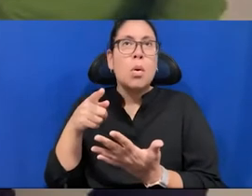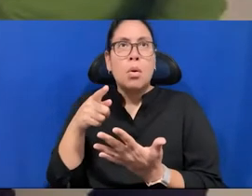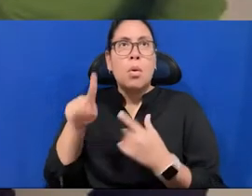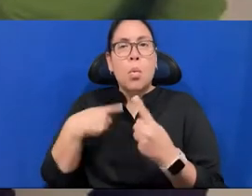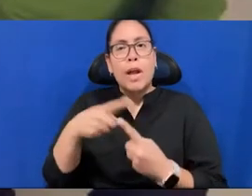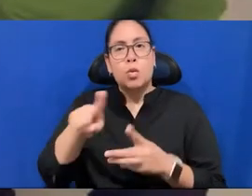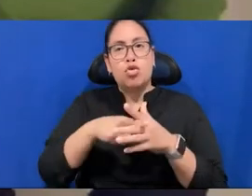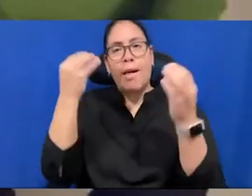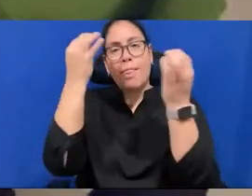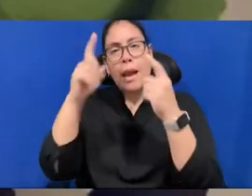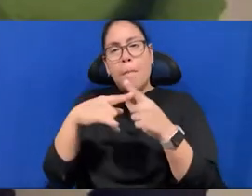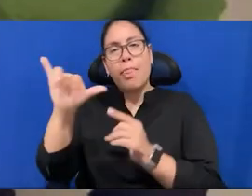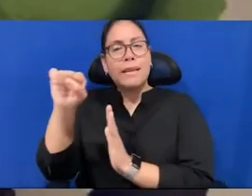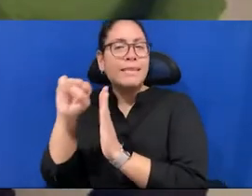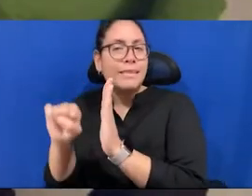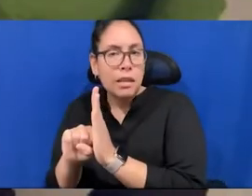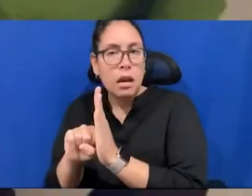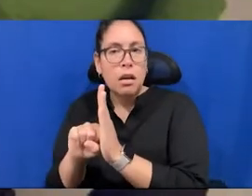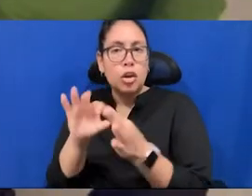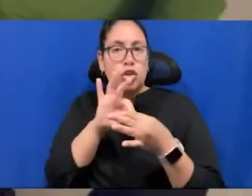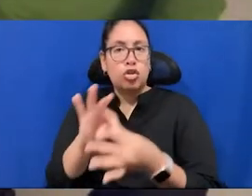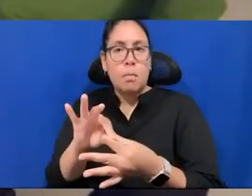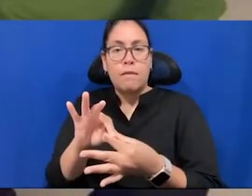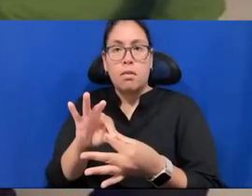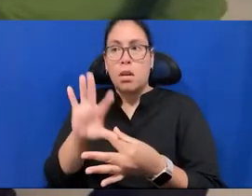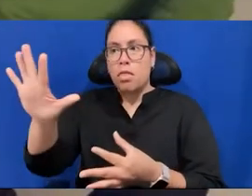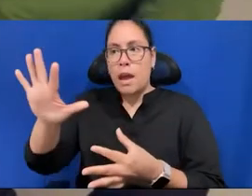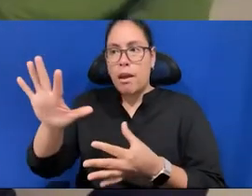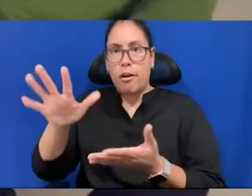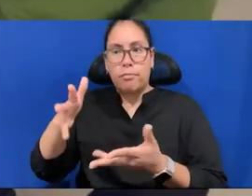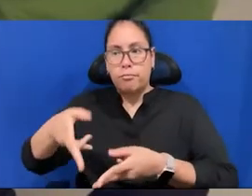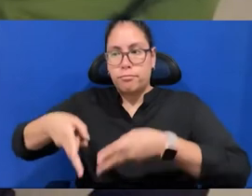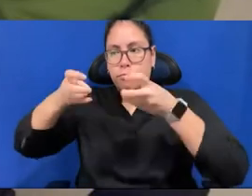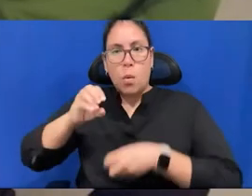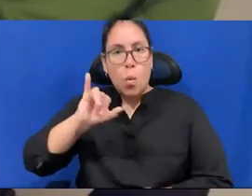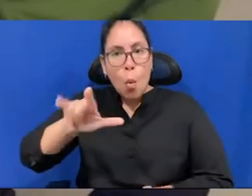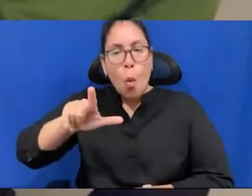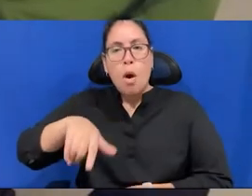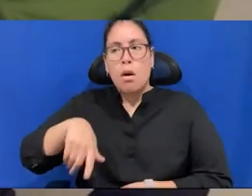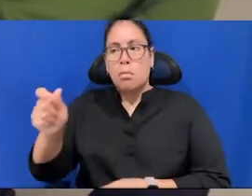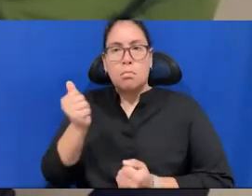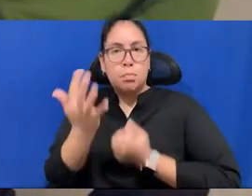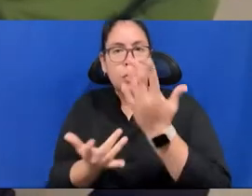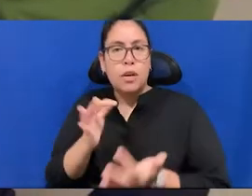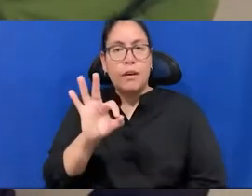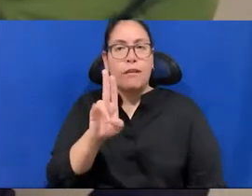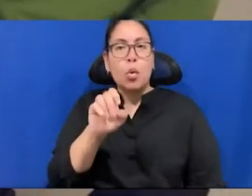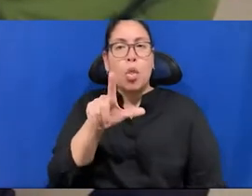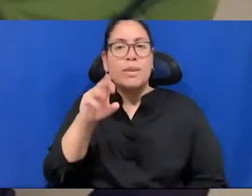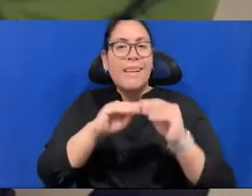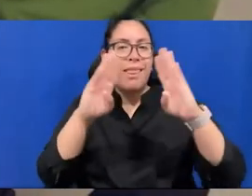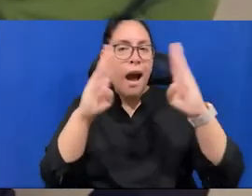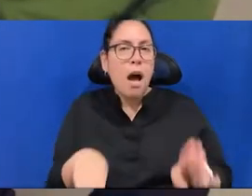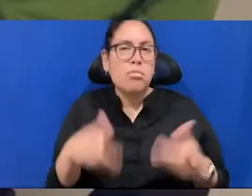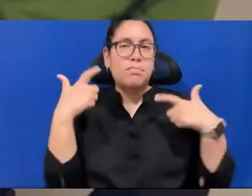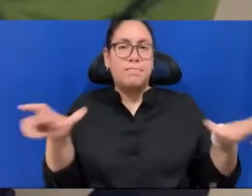in terms of not only its extraction, um, it's burning of fuels in the house, in big industry. It's also